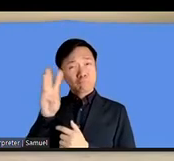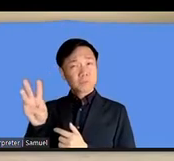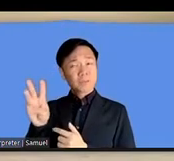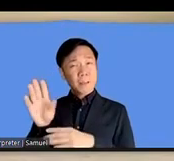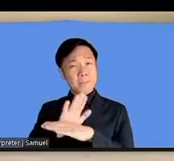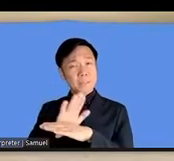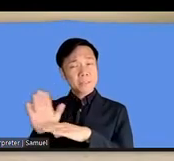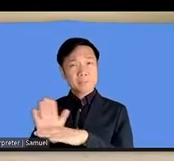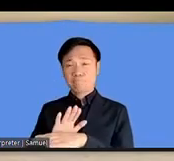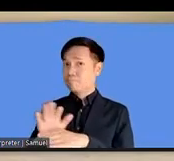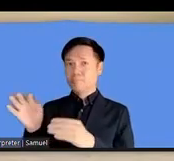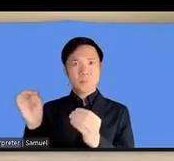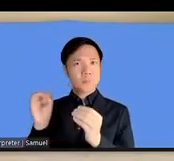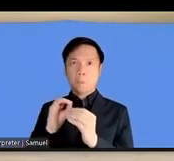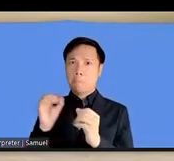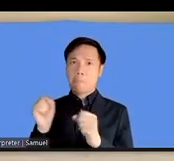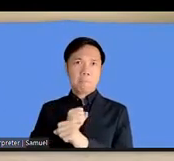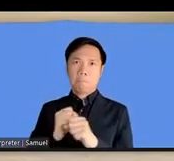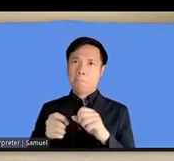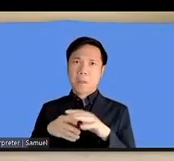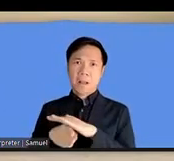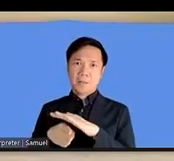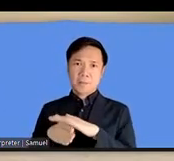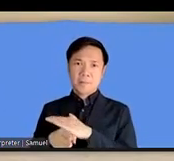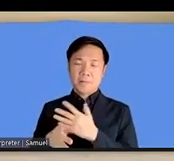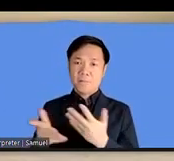persons with disabilities